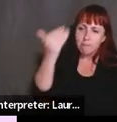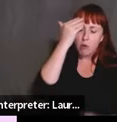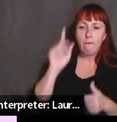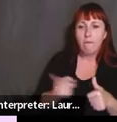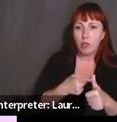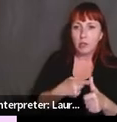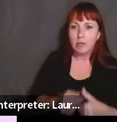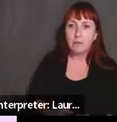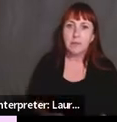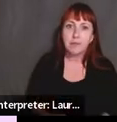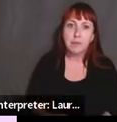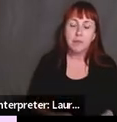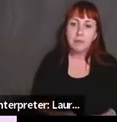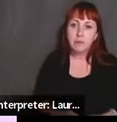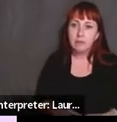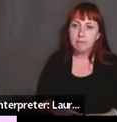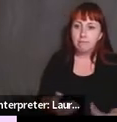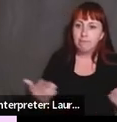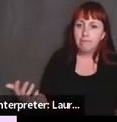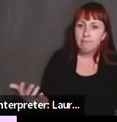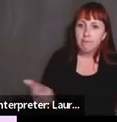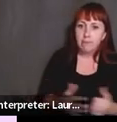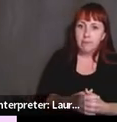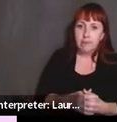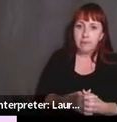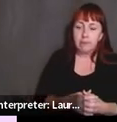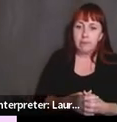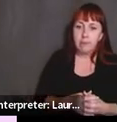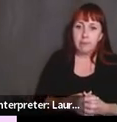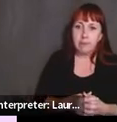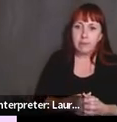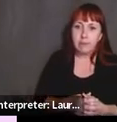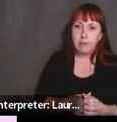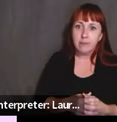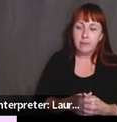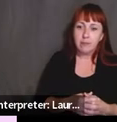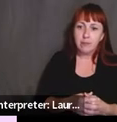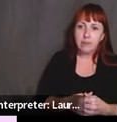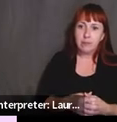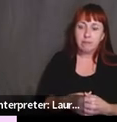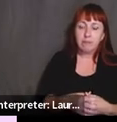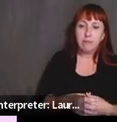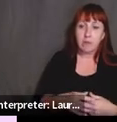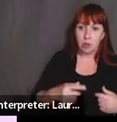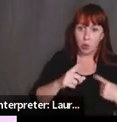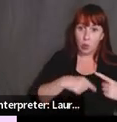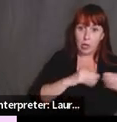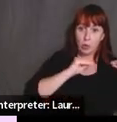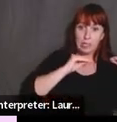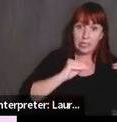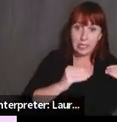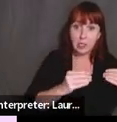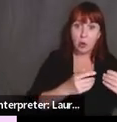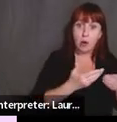What is it, what is it that we, um, that we carry when we bring that language into the